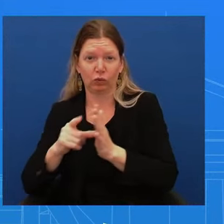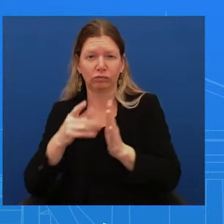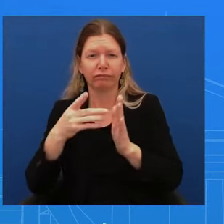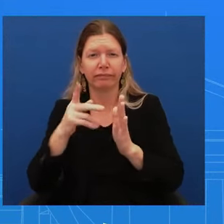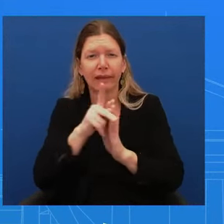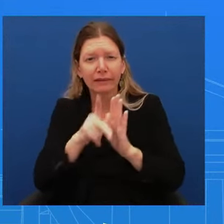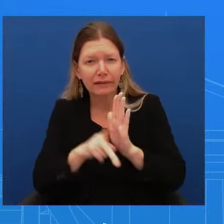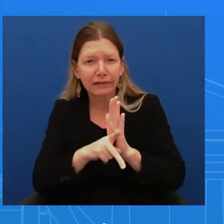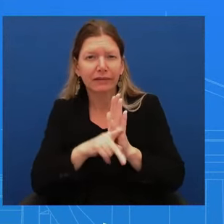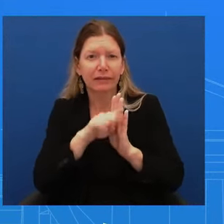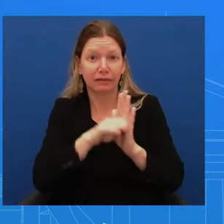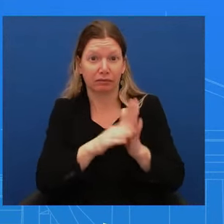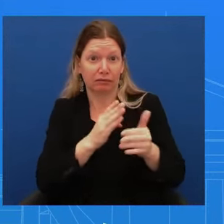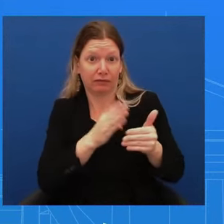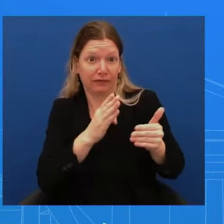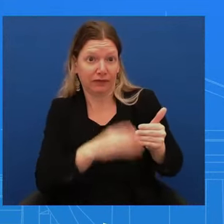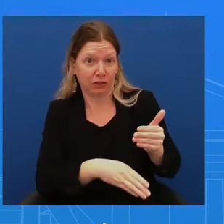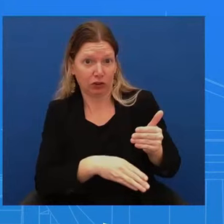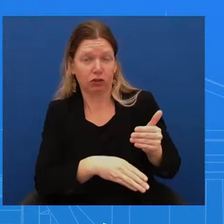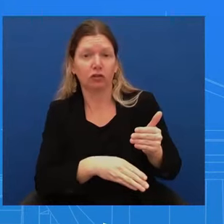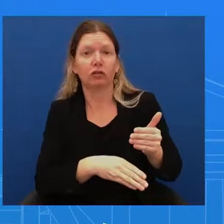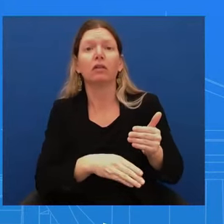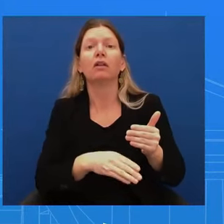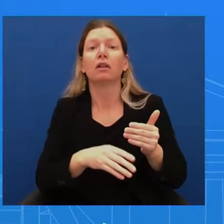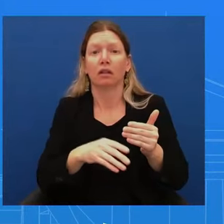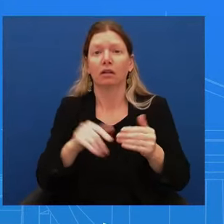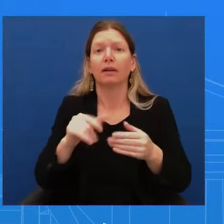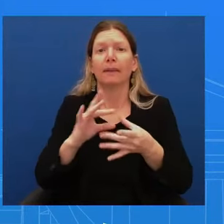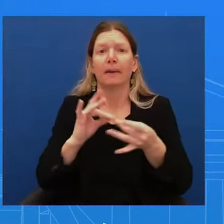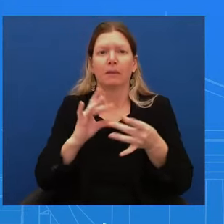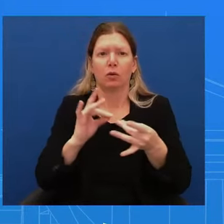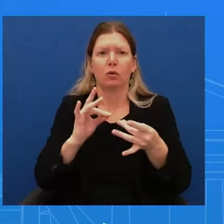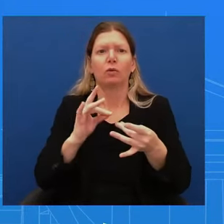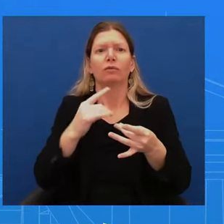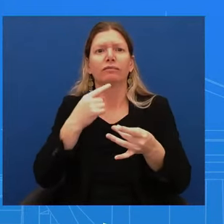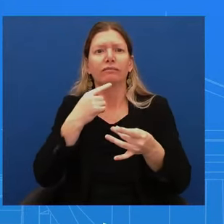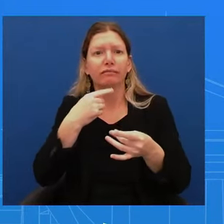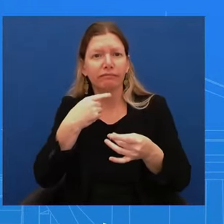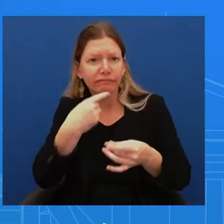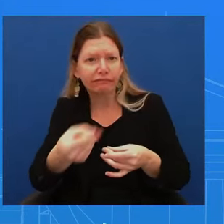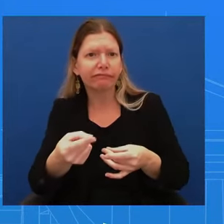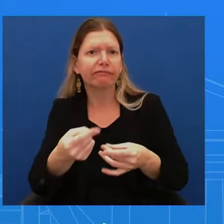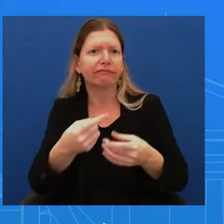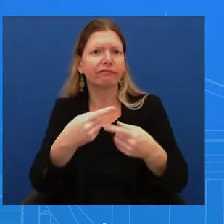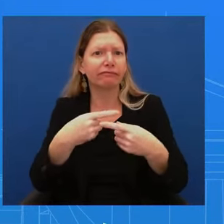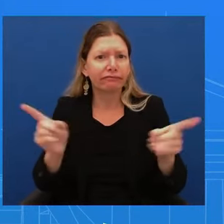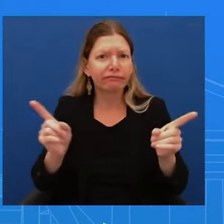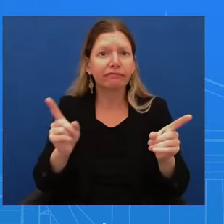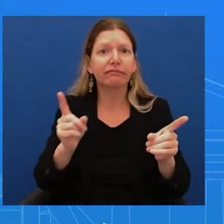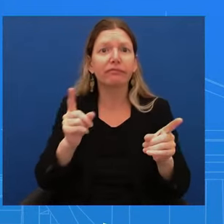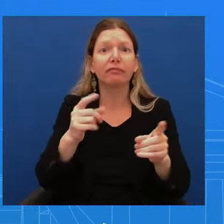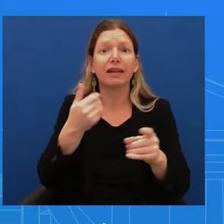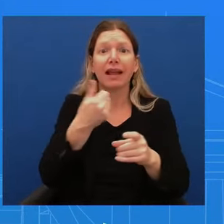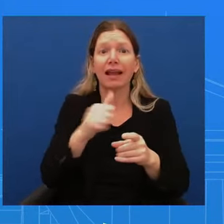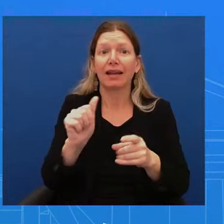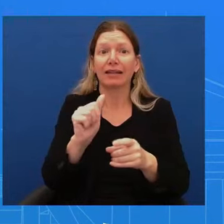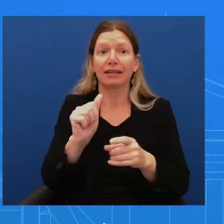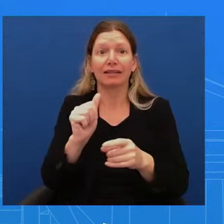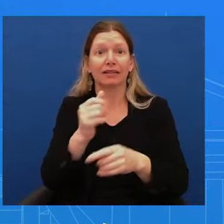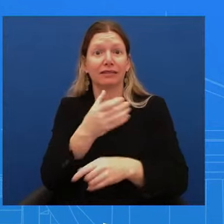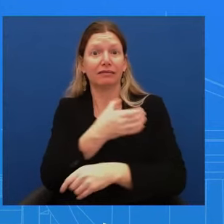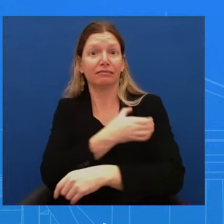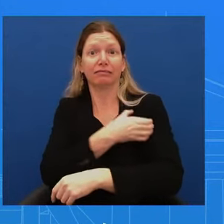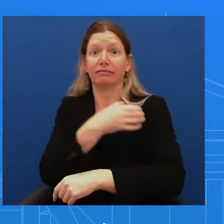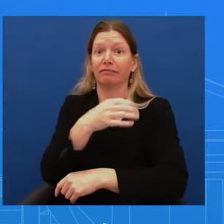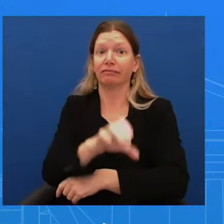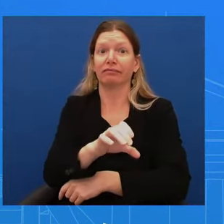undertake in the event of a delegation of authority. So that is what the memo says, those two really critical, important things. Again,